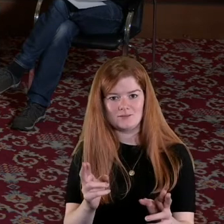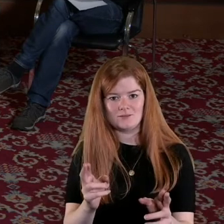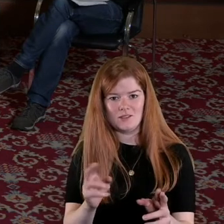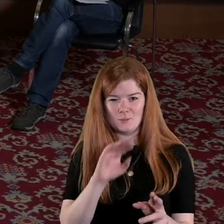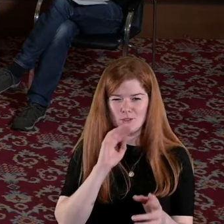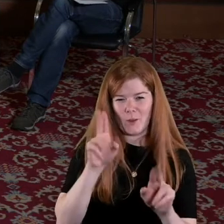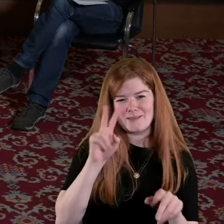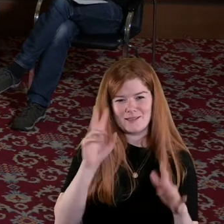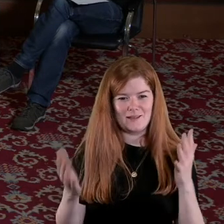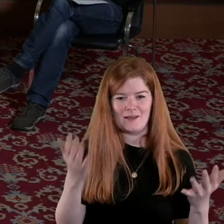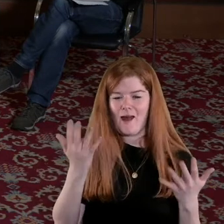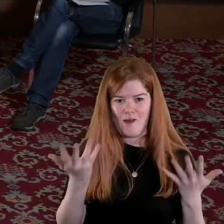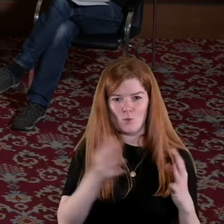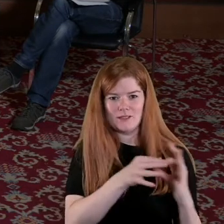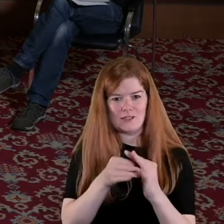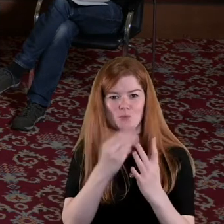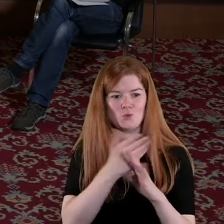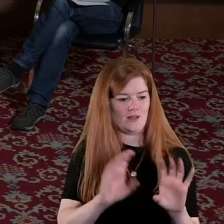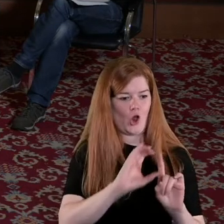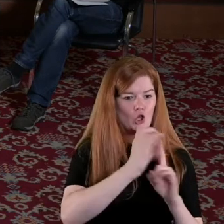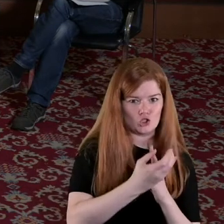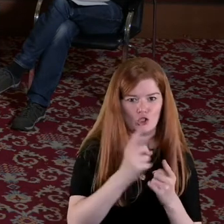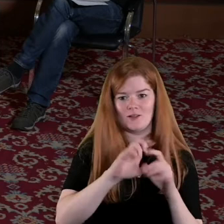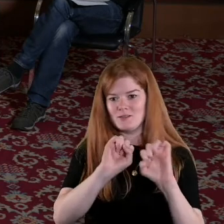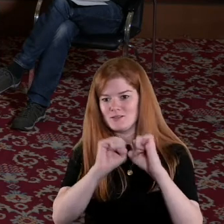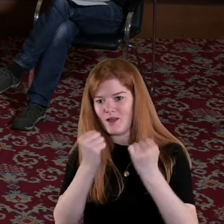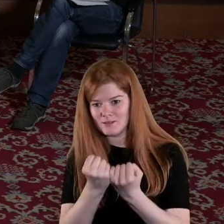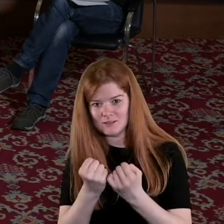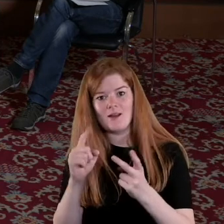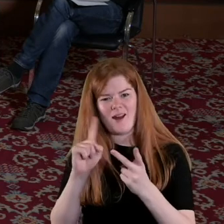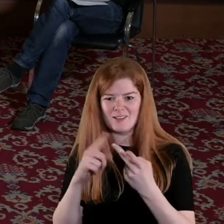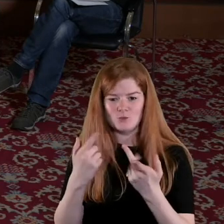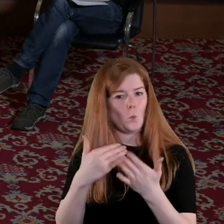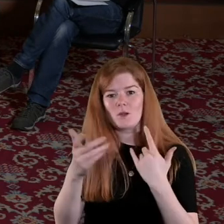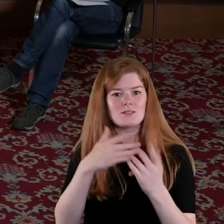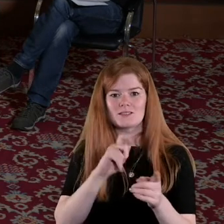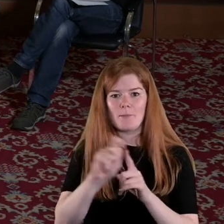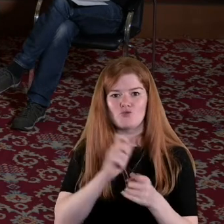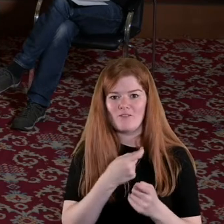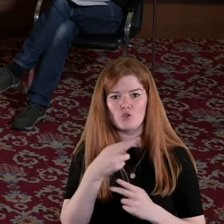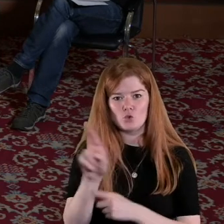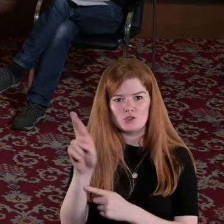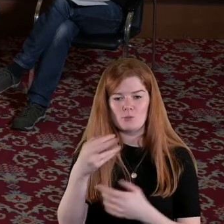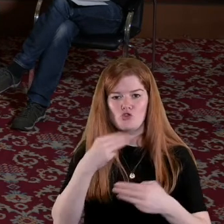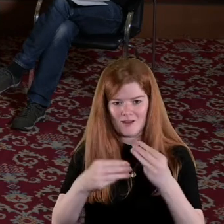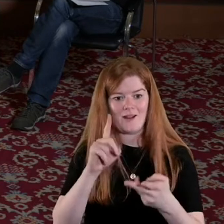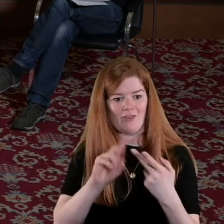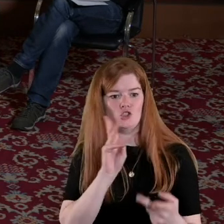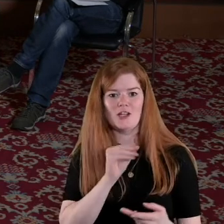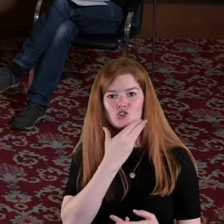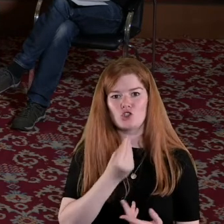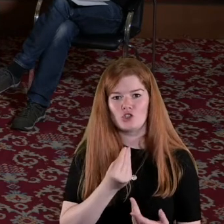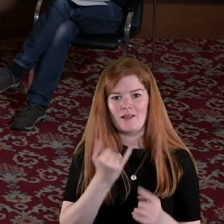how the interplay the connection between the culture the society and the kind of revolution that progressed and gender you know